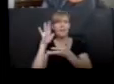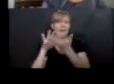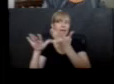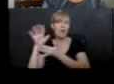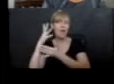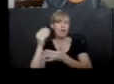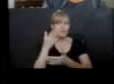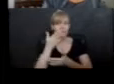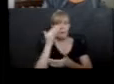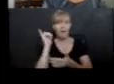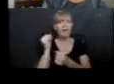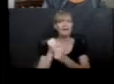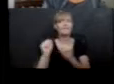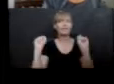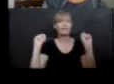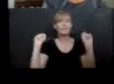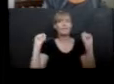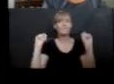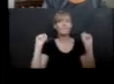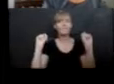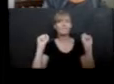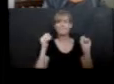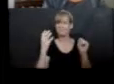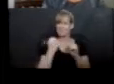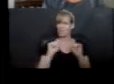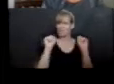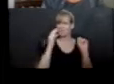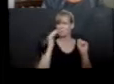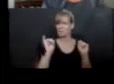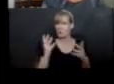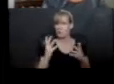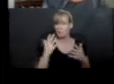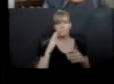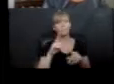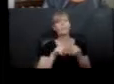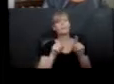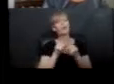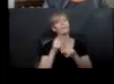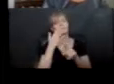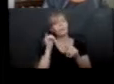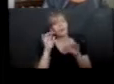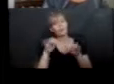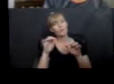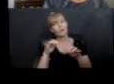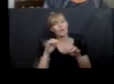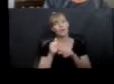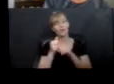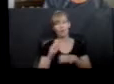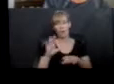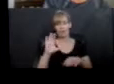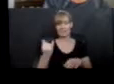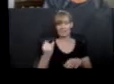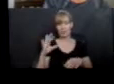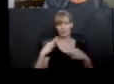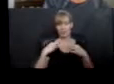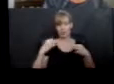smelled like freedom. What does freedom smell like? But it also smelled like rain, which freckled CJ's shirt and